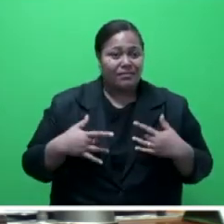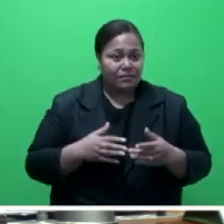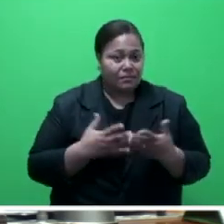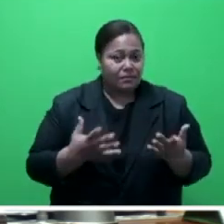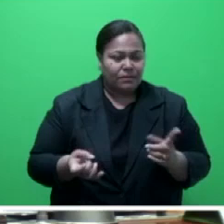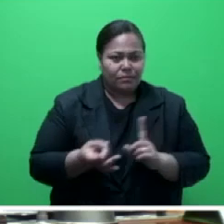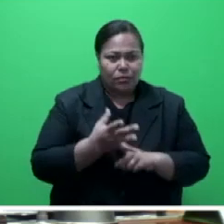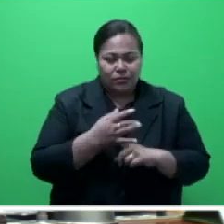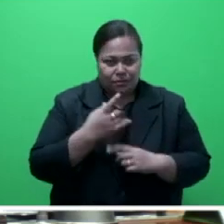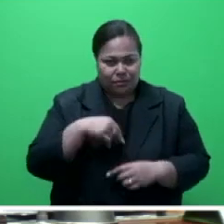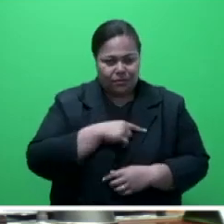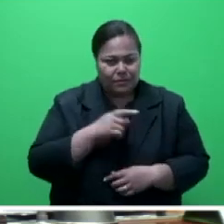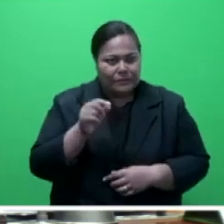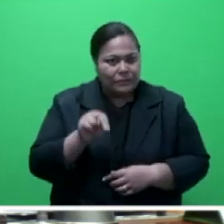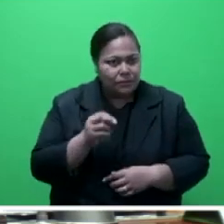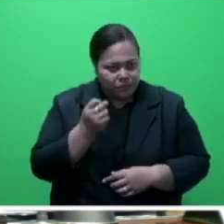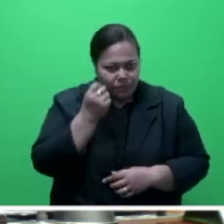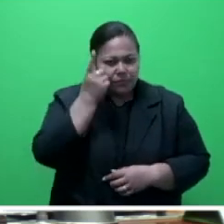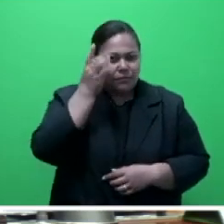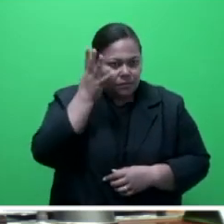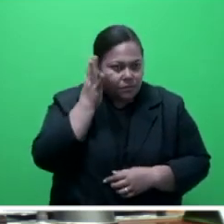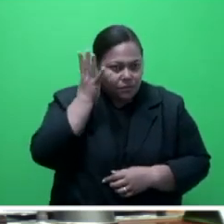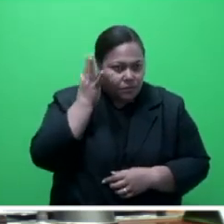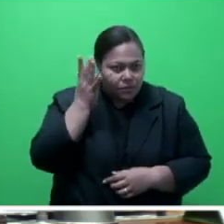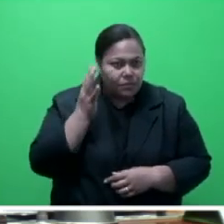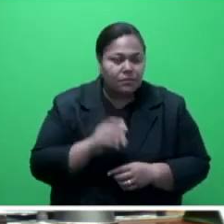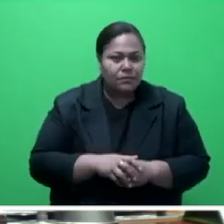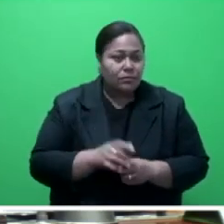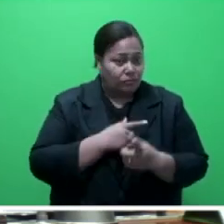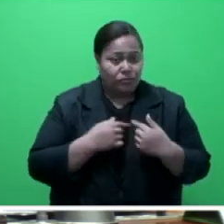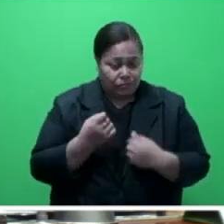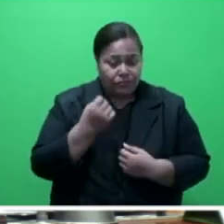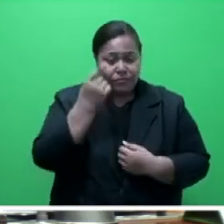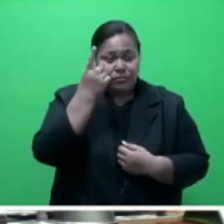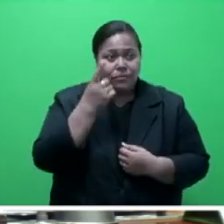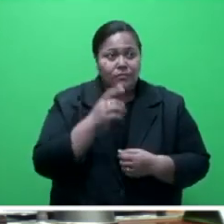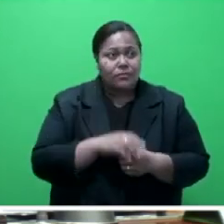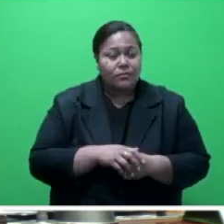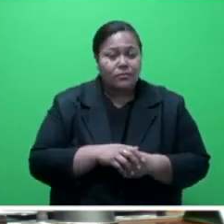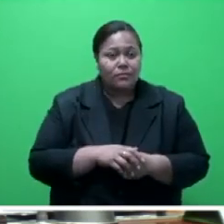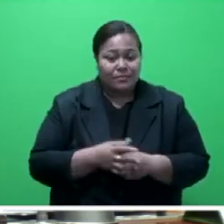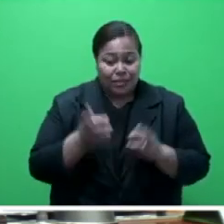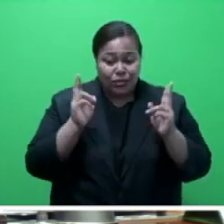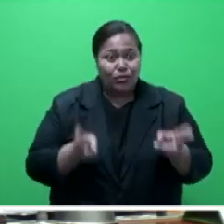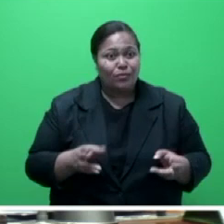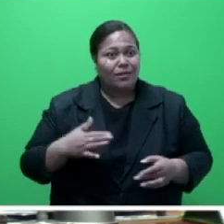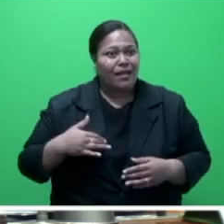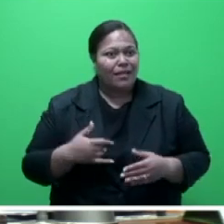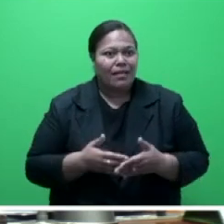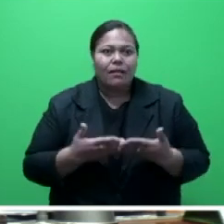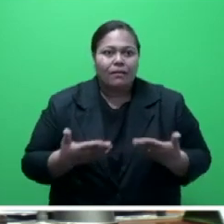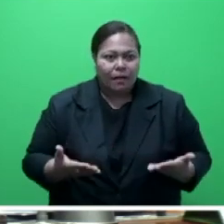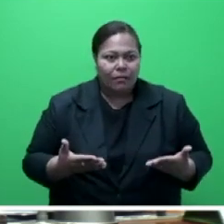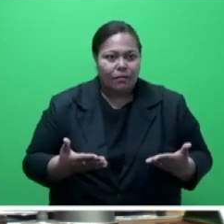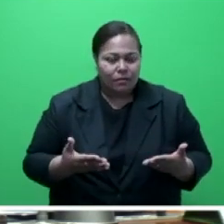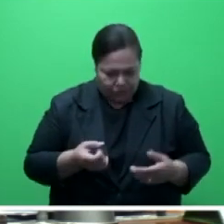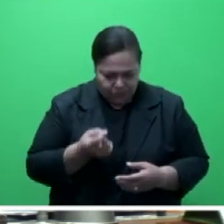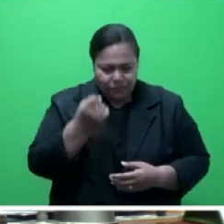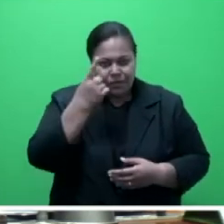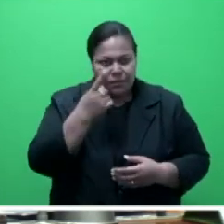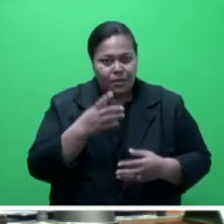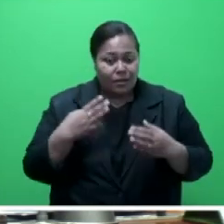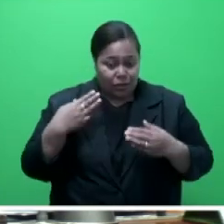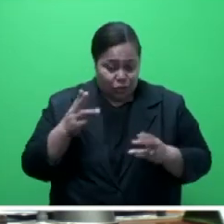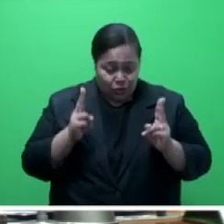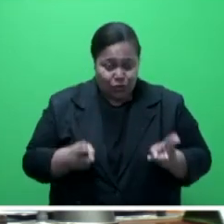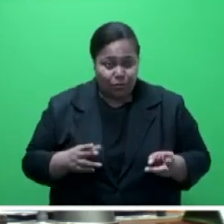realisation for all of us. We have realised in an unforgiving way that human health is completely connected to the health of nature. We have